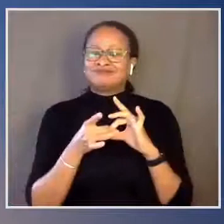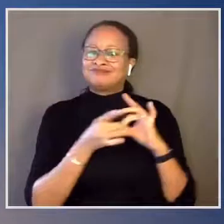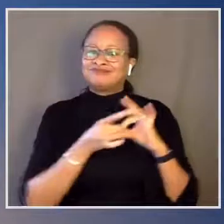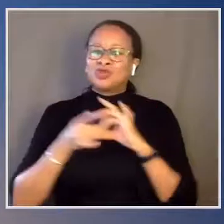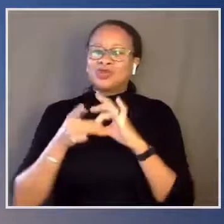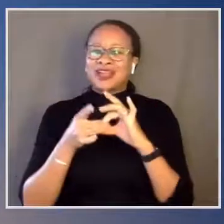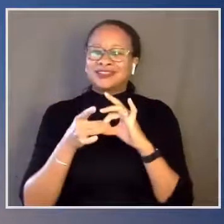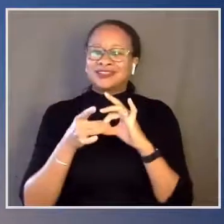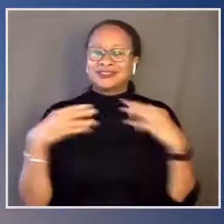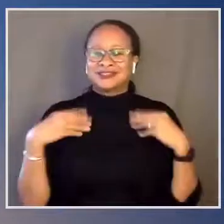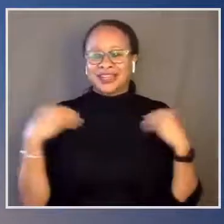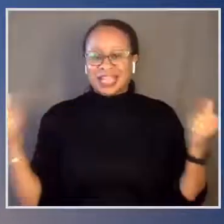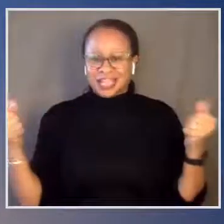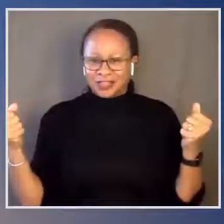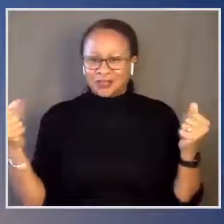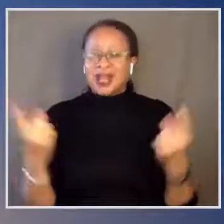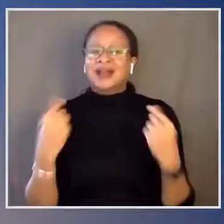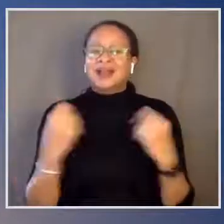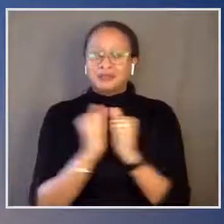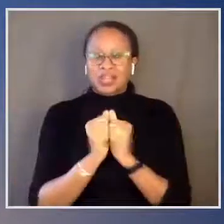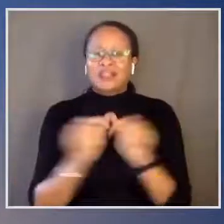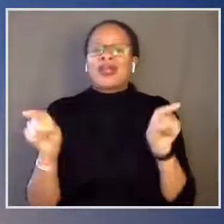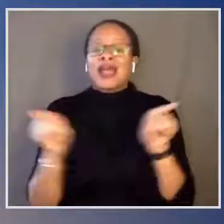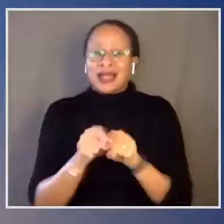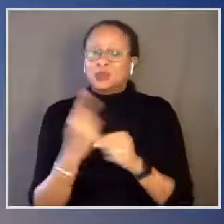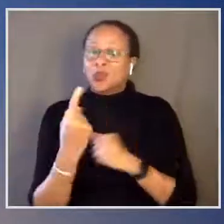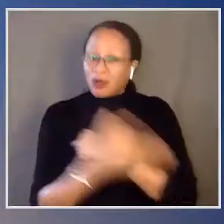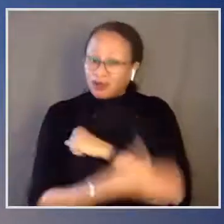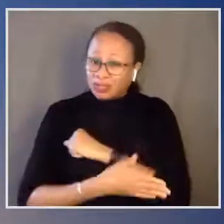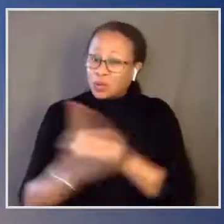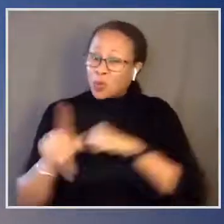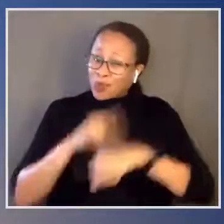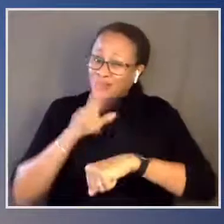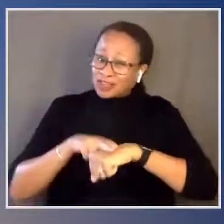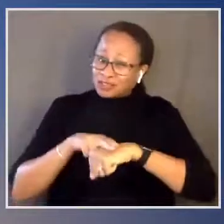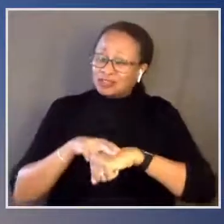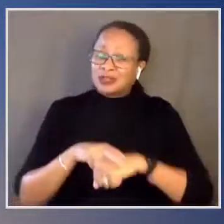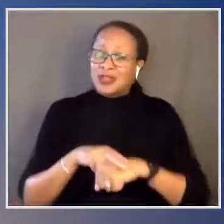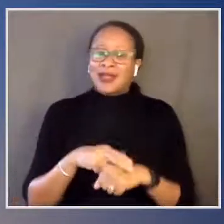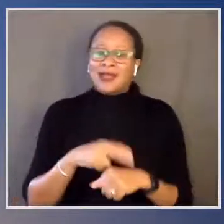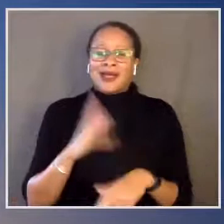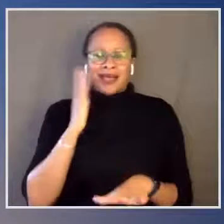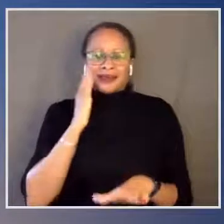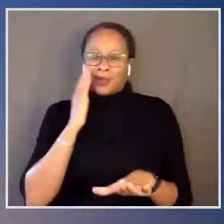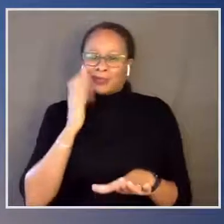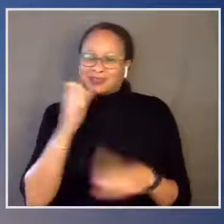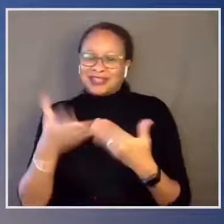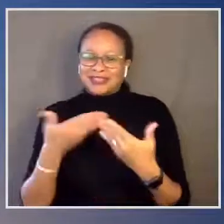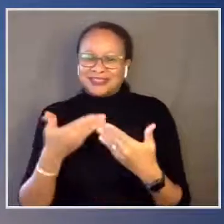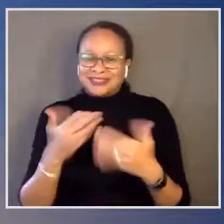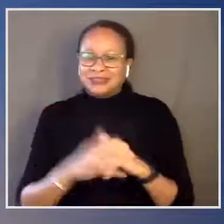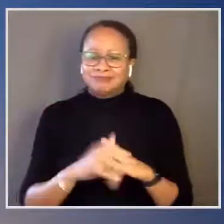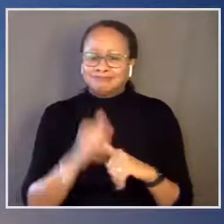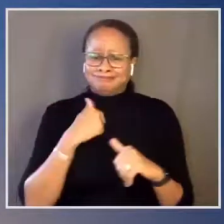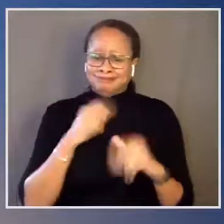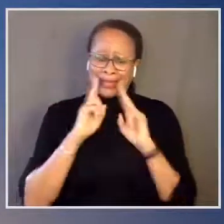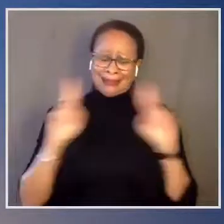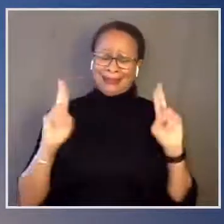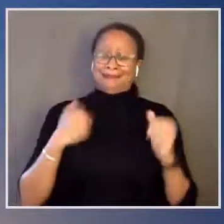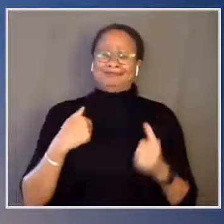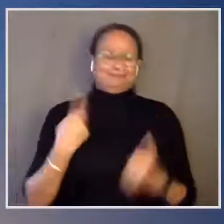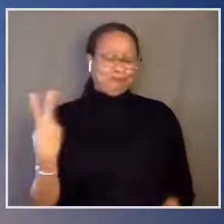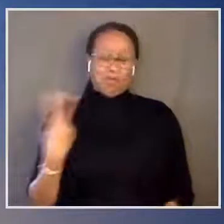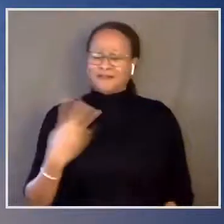To come together as a nation. I know this won't be easy. I'm not naive. Neither of us are.